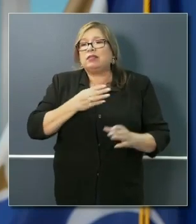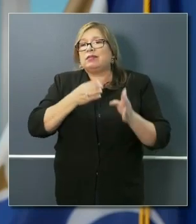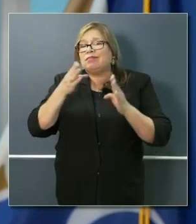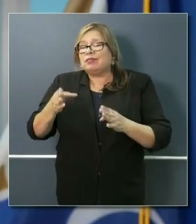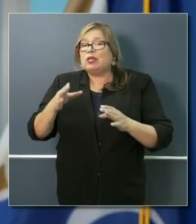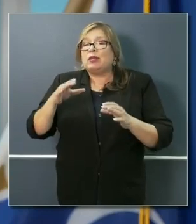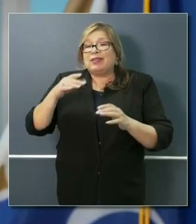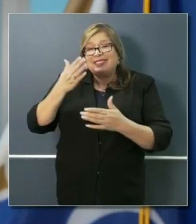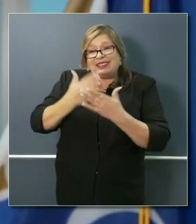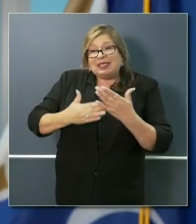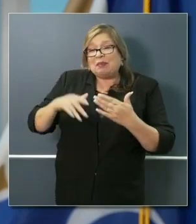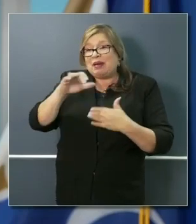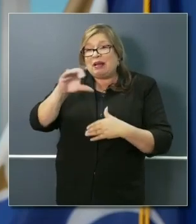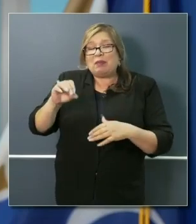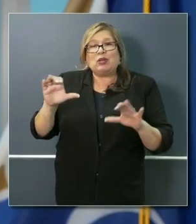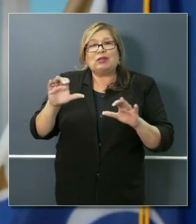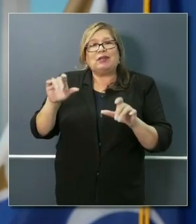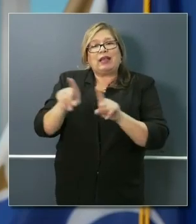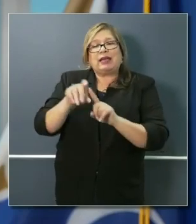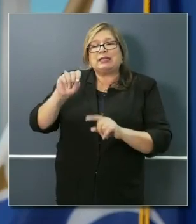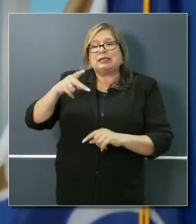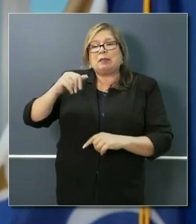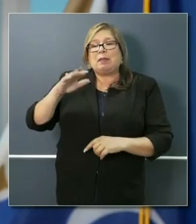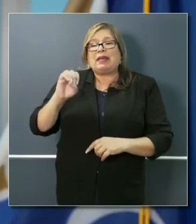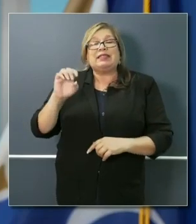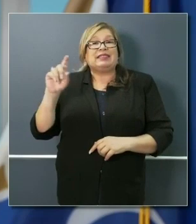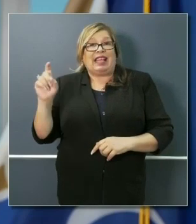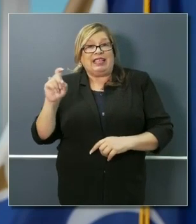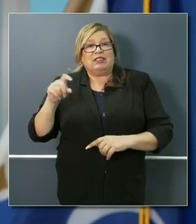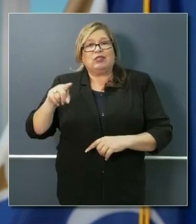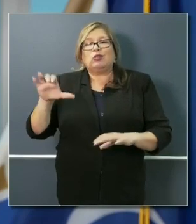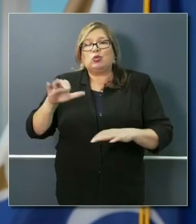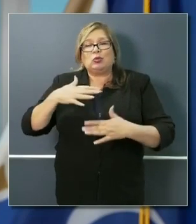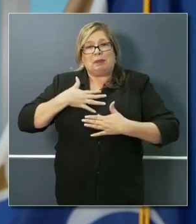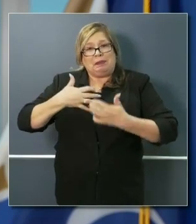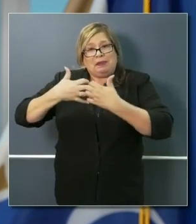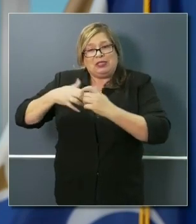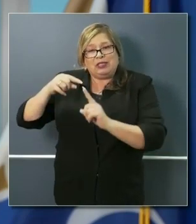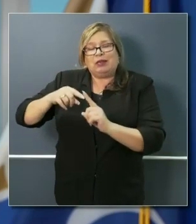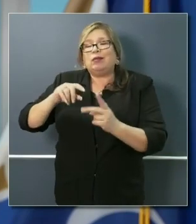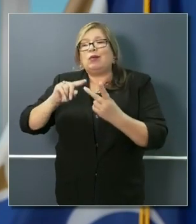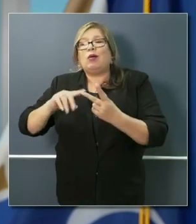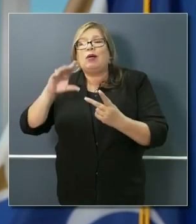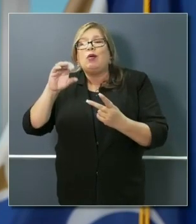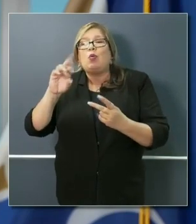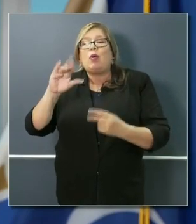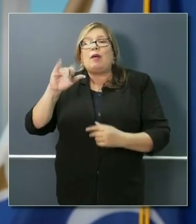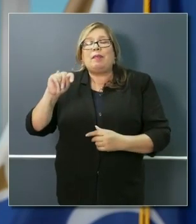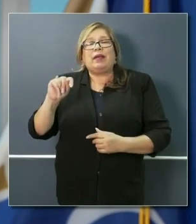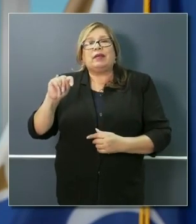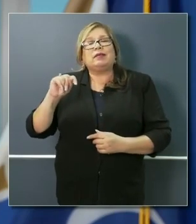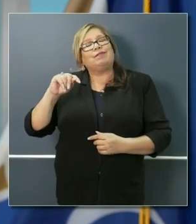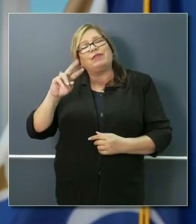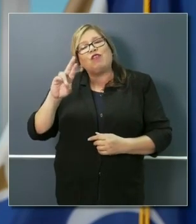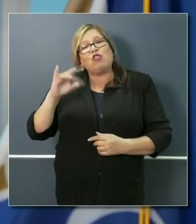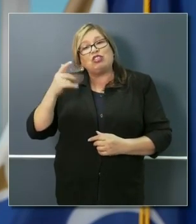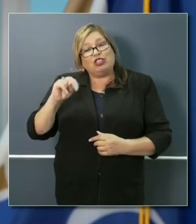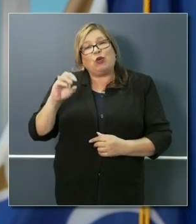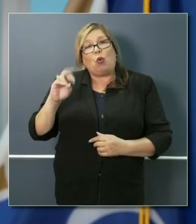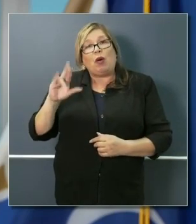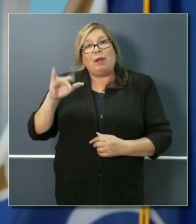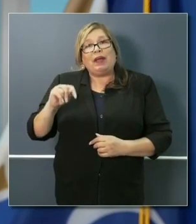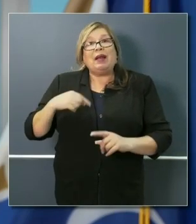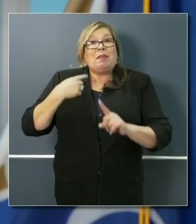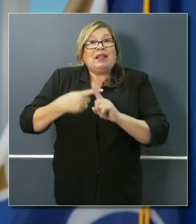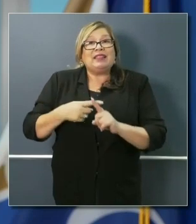done on ventilators from companies like SpaceX or the work being done by Virgin Orbit, but 7-Eleven that provided it their